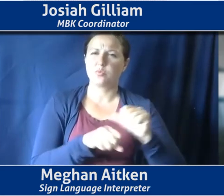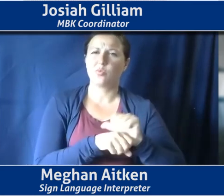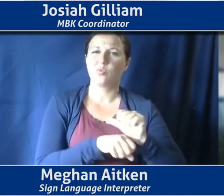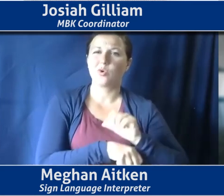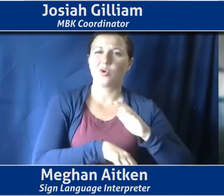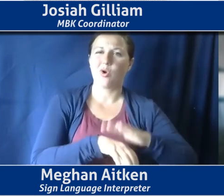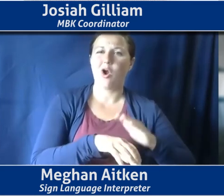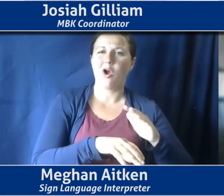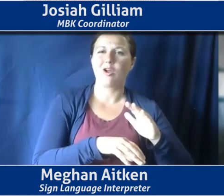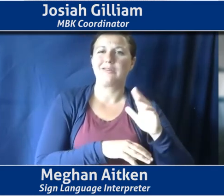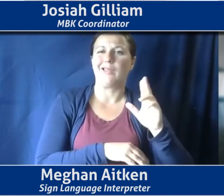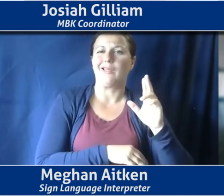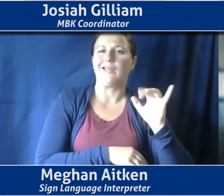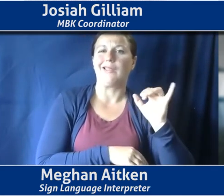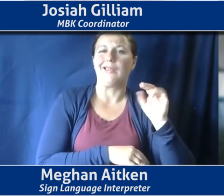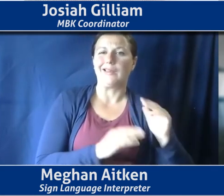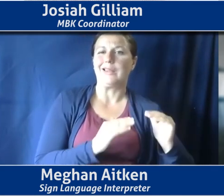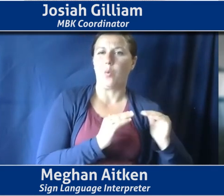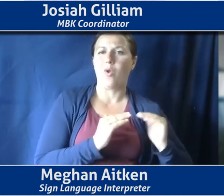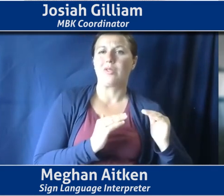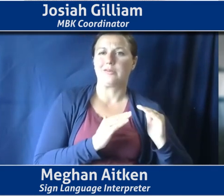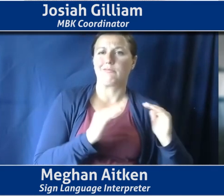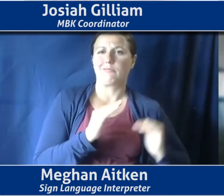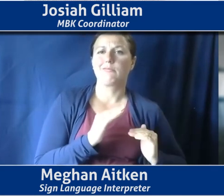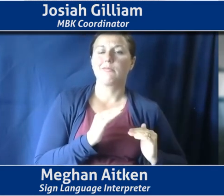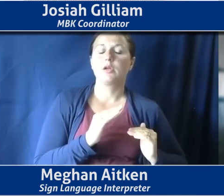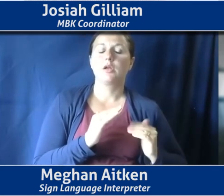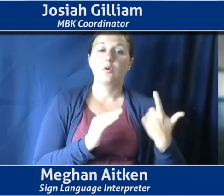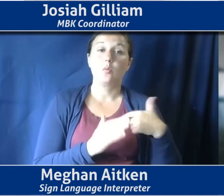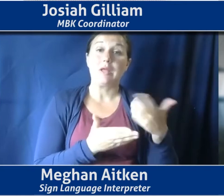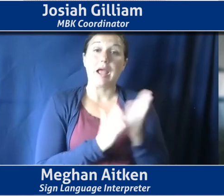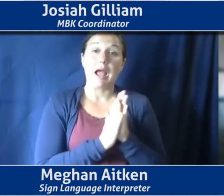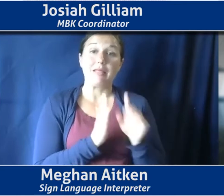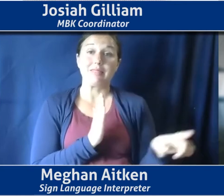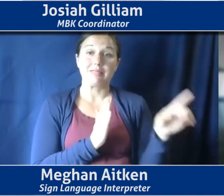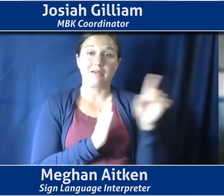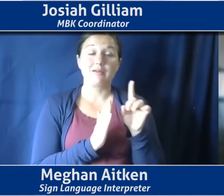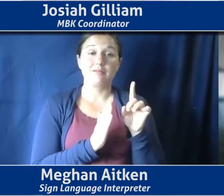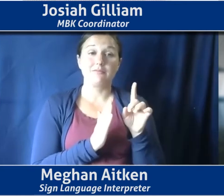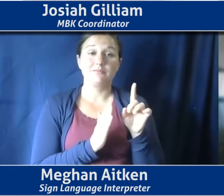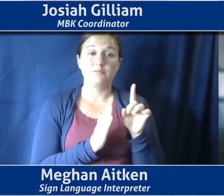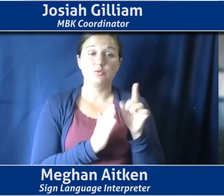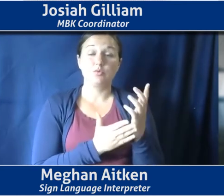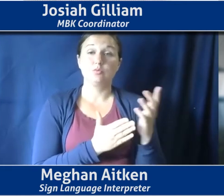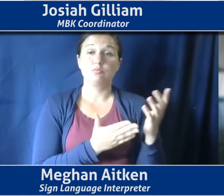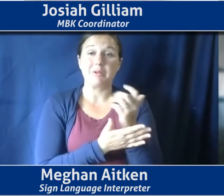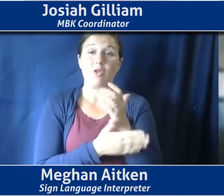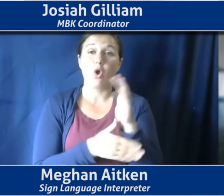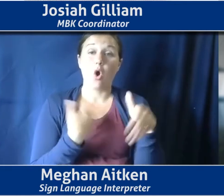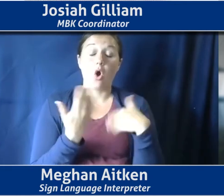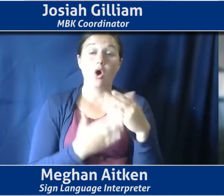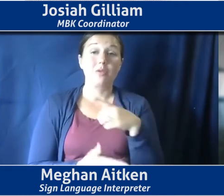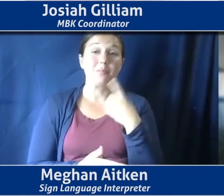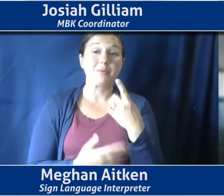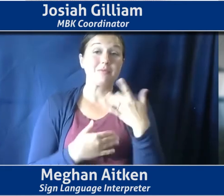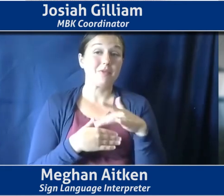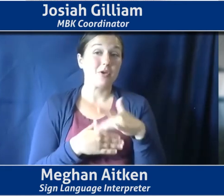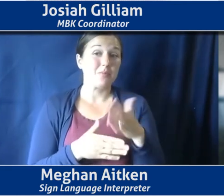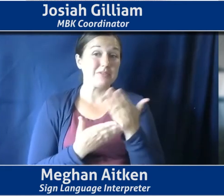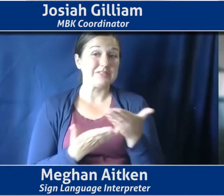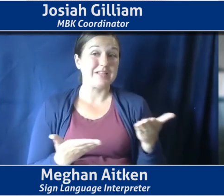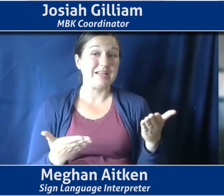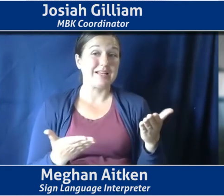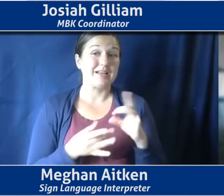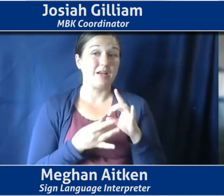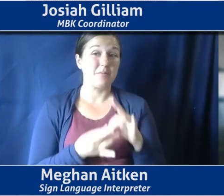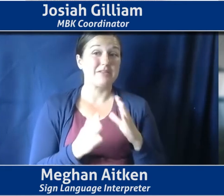but what we tasked them with was to say, when, take all of the publicly available data about our city, and that's often from